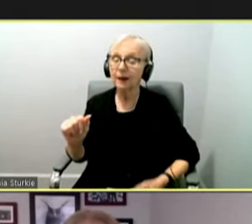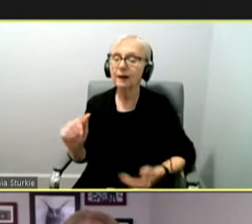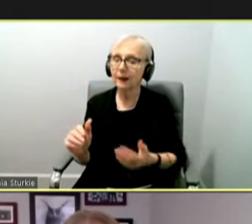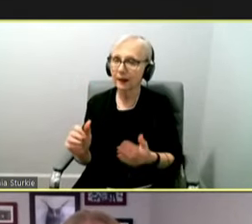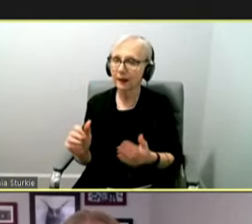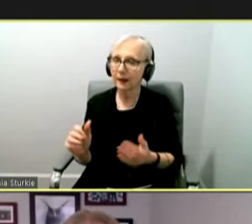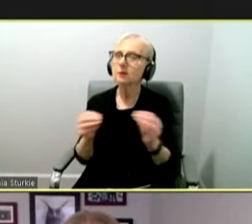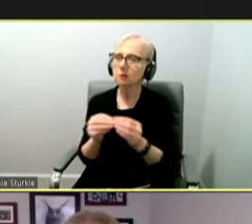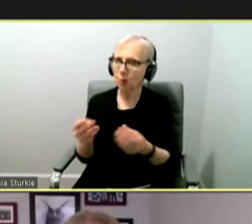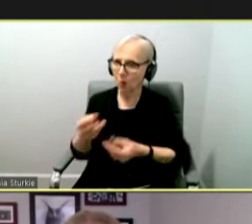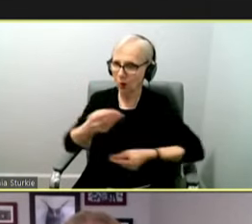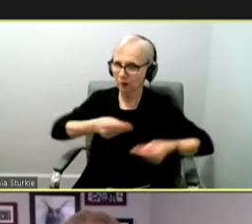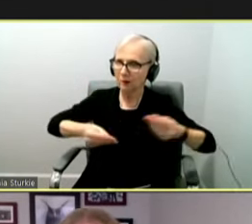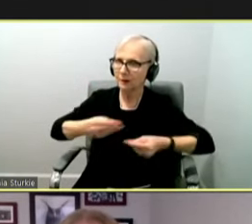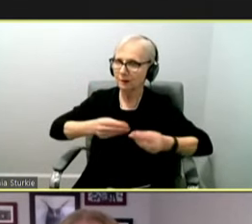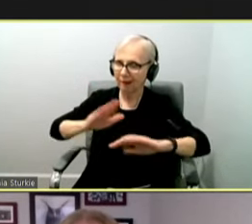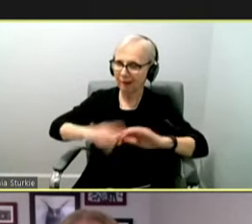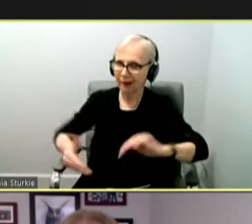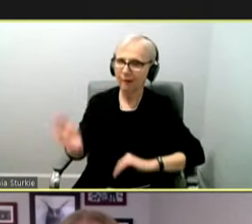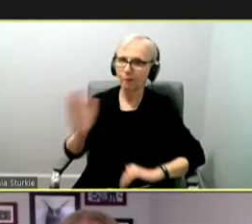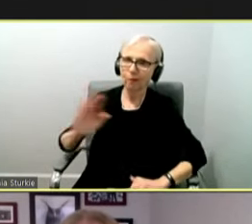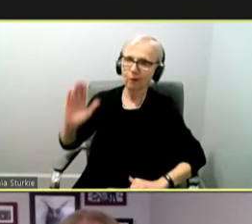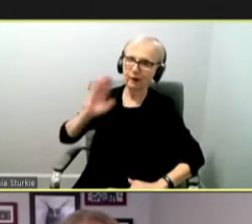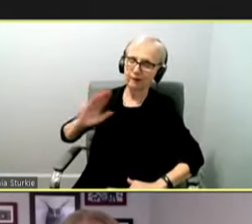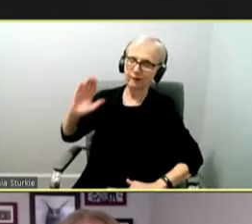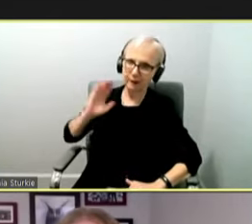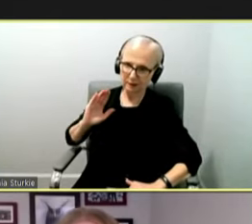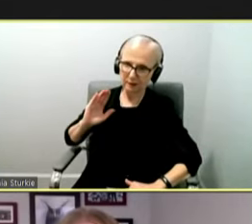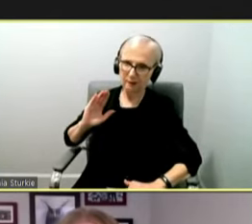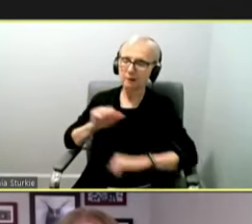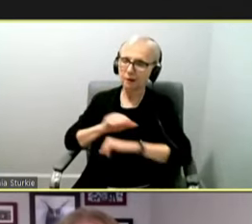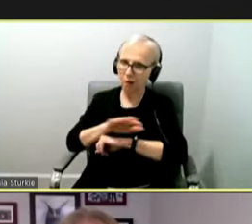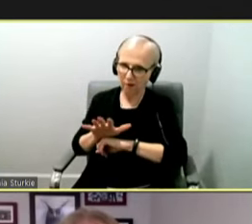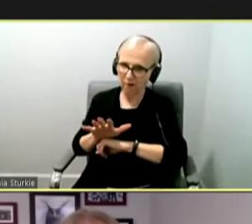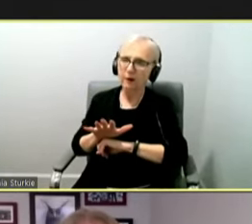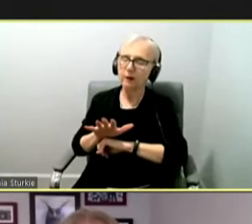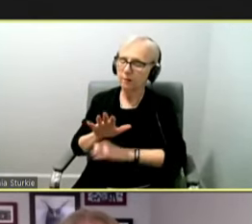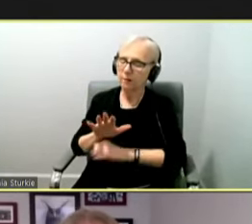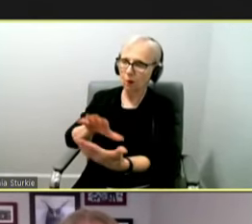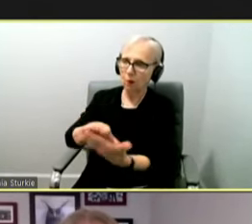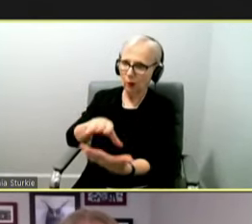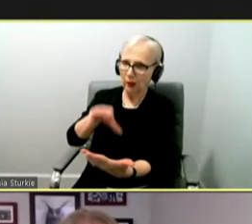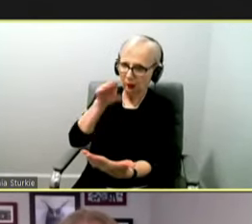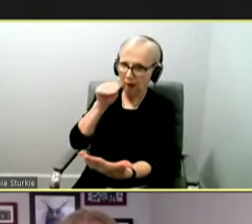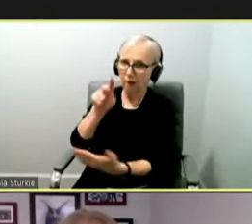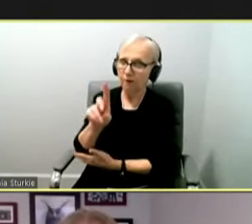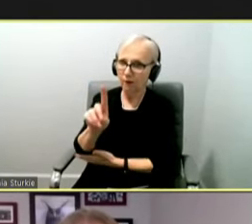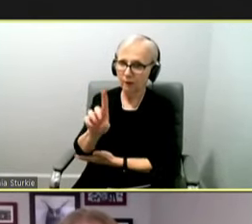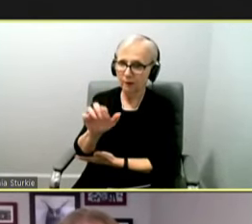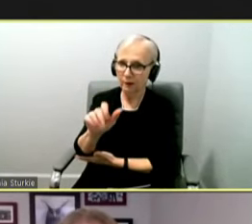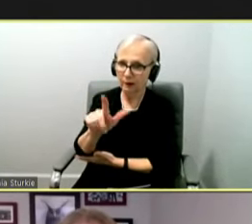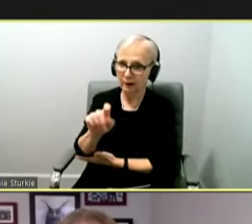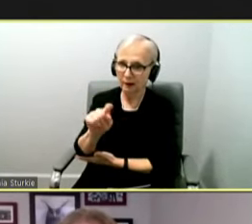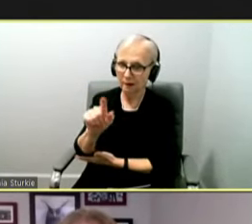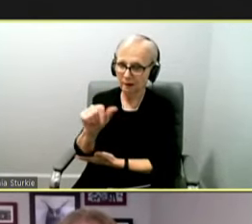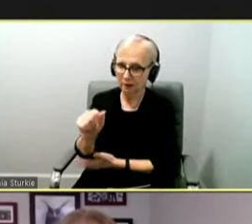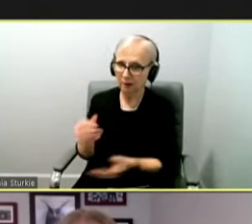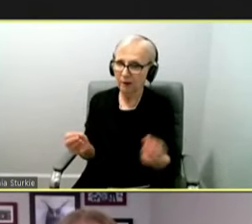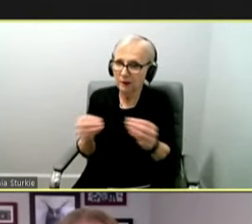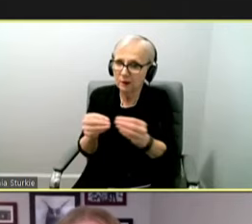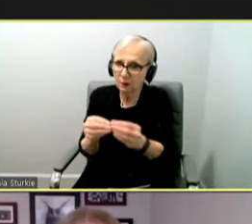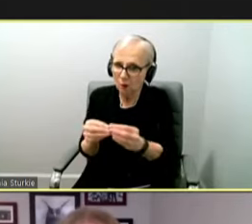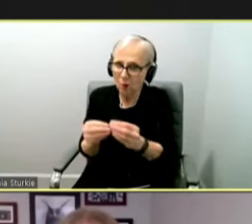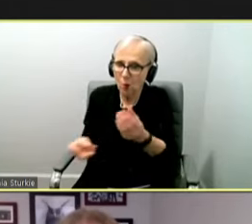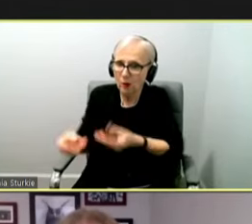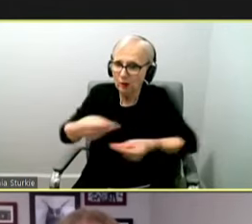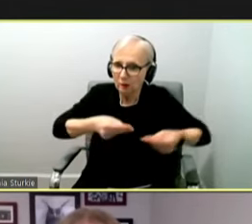it arrived than previous variants have been. And what we learned from that was that these more transmissible variants